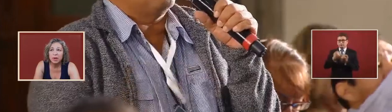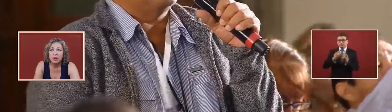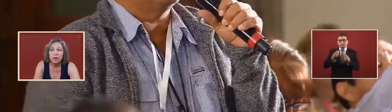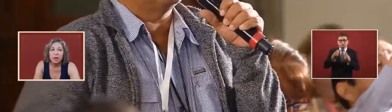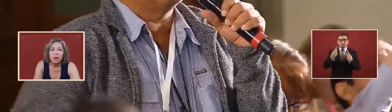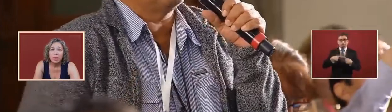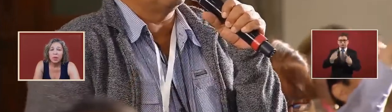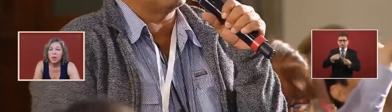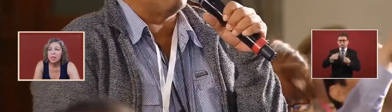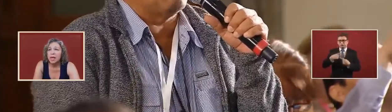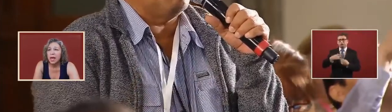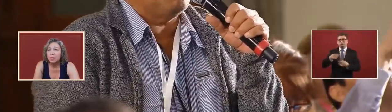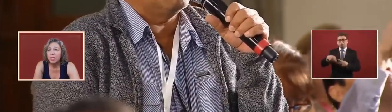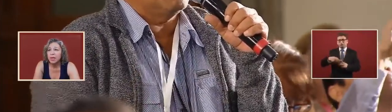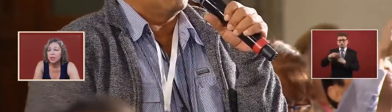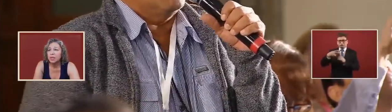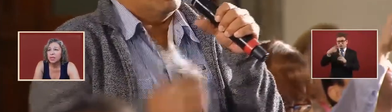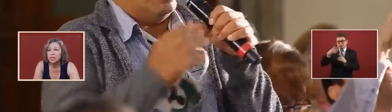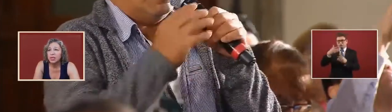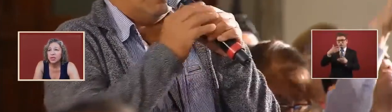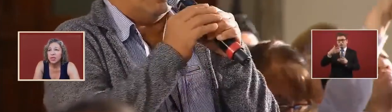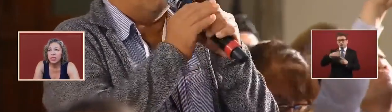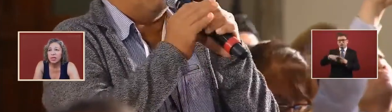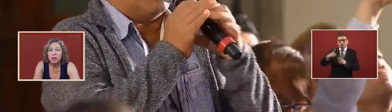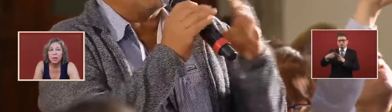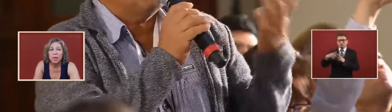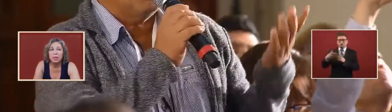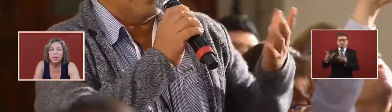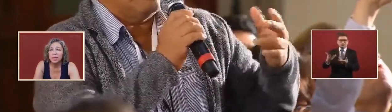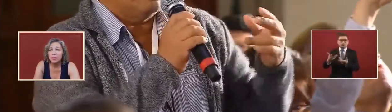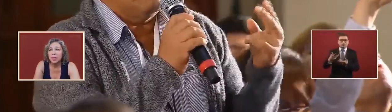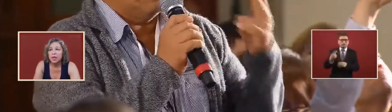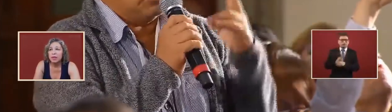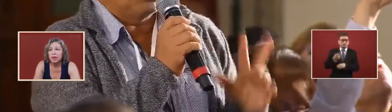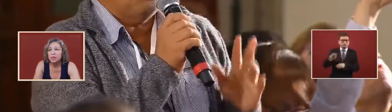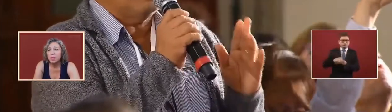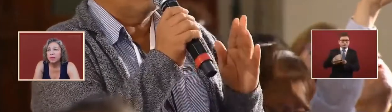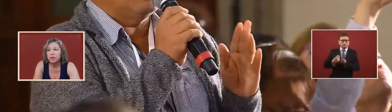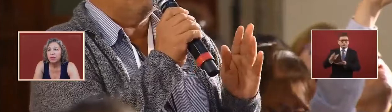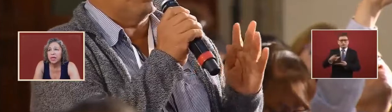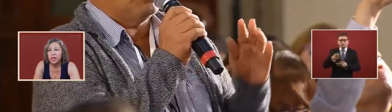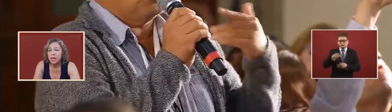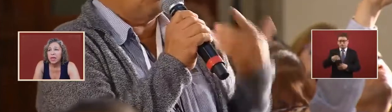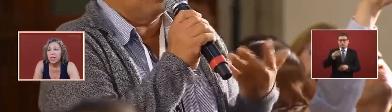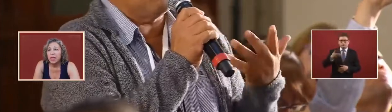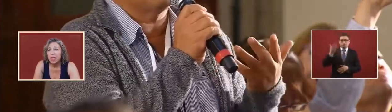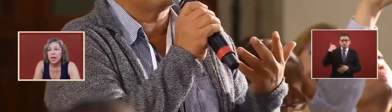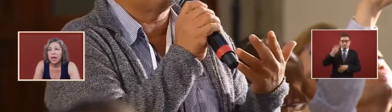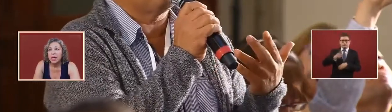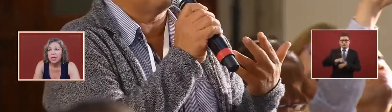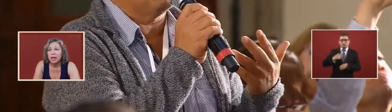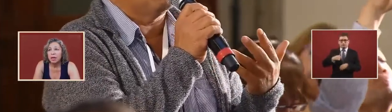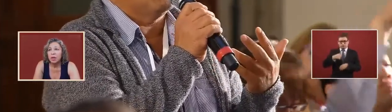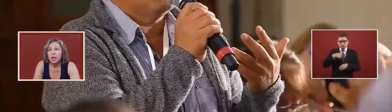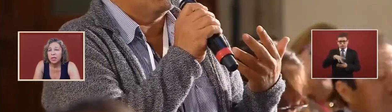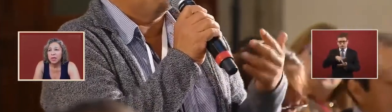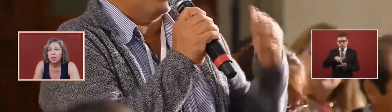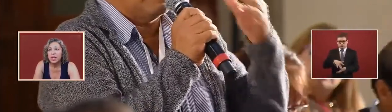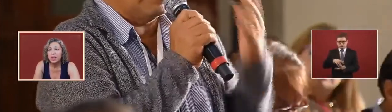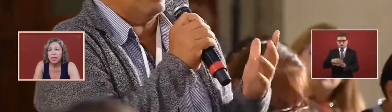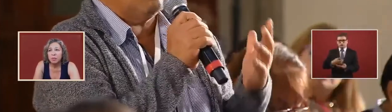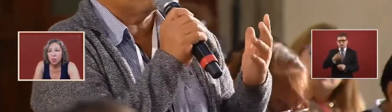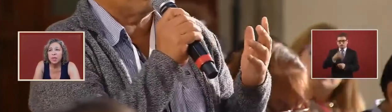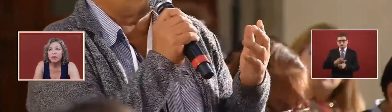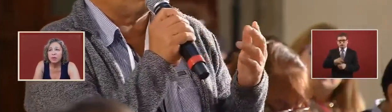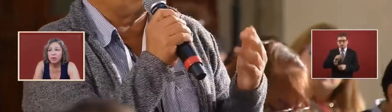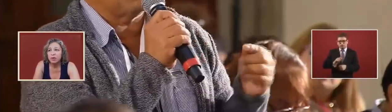disappeared what is happening with this situation in tamalipas there has been a few days and i want to tell you